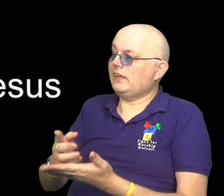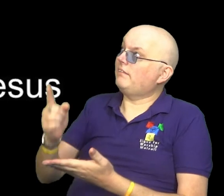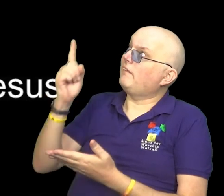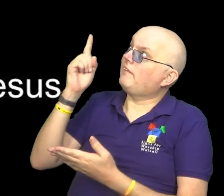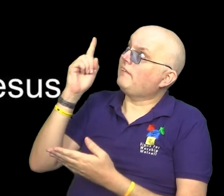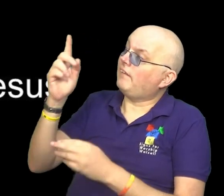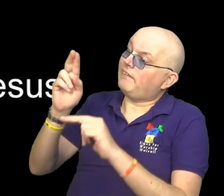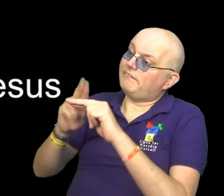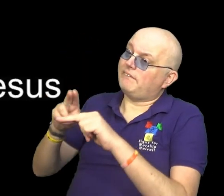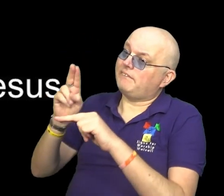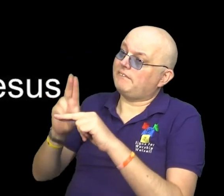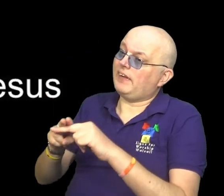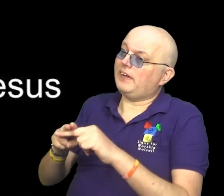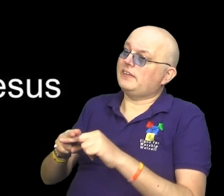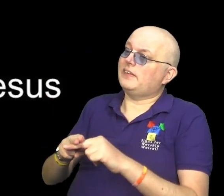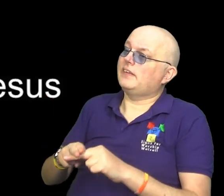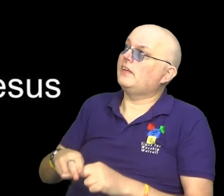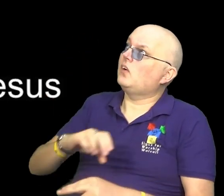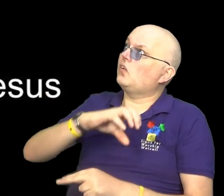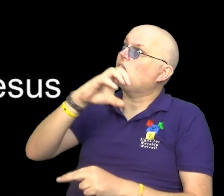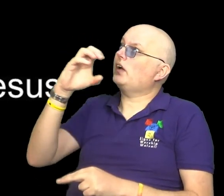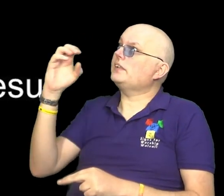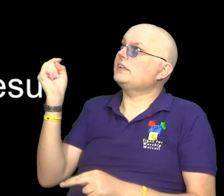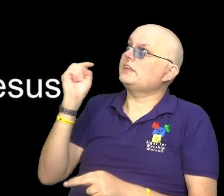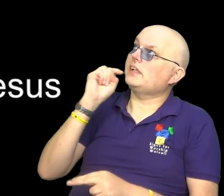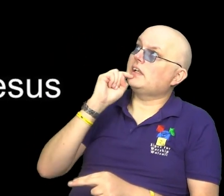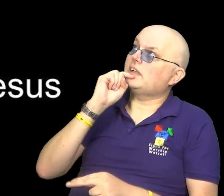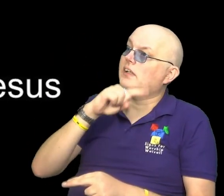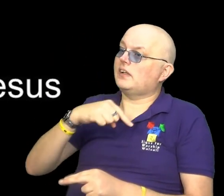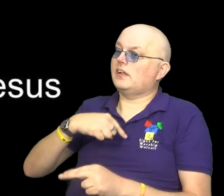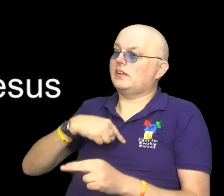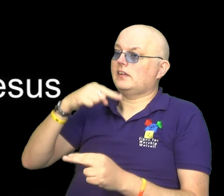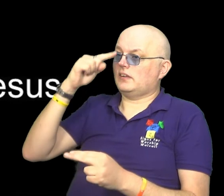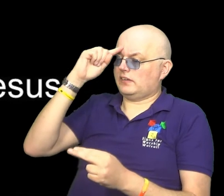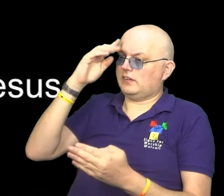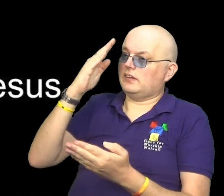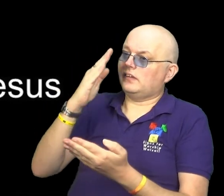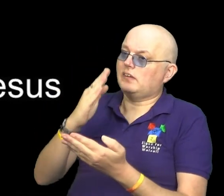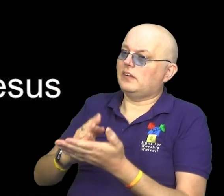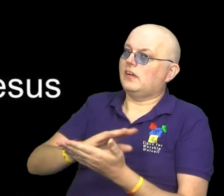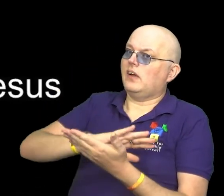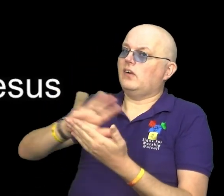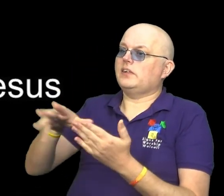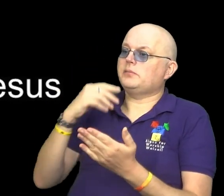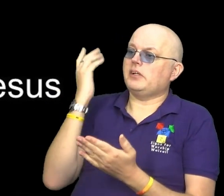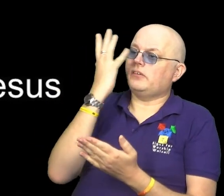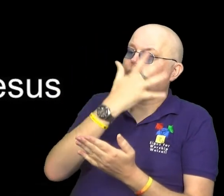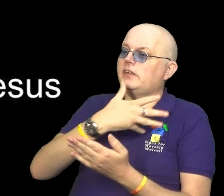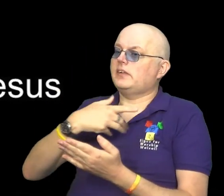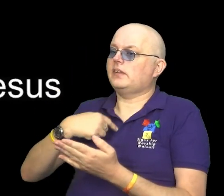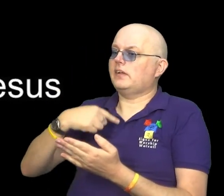I believe in God our Father, I believe in Christ the Son,